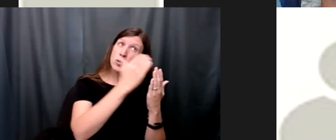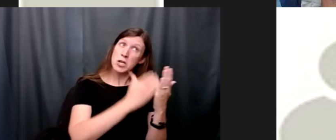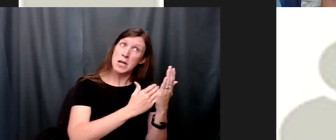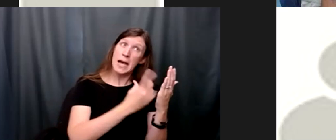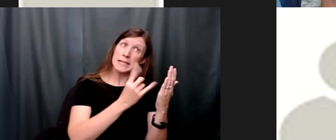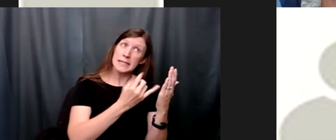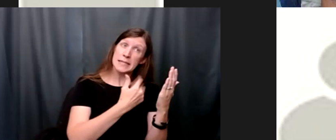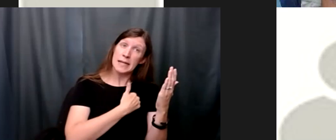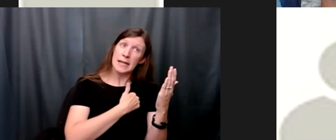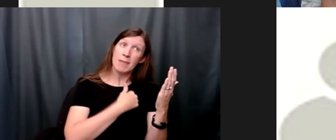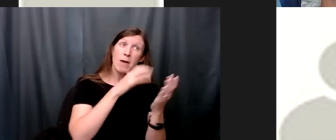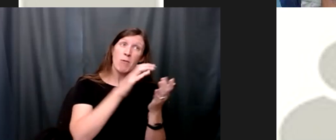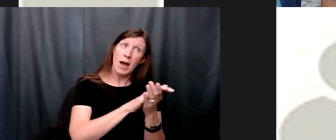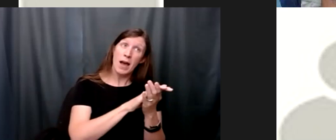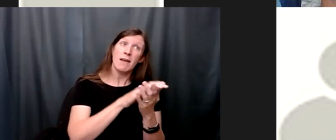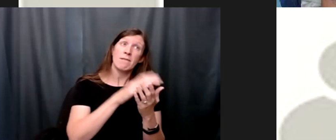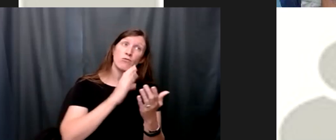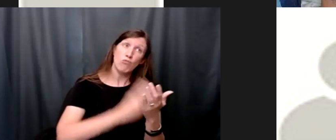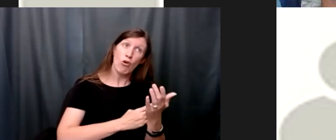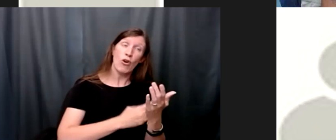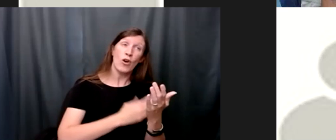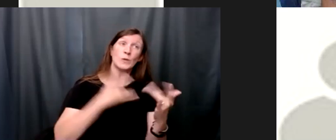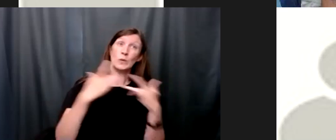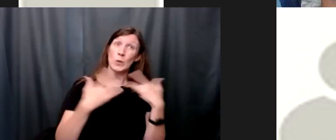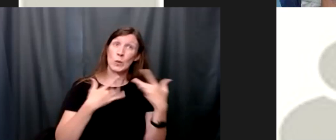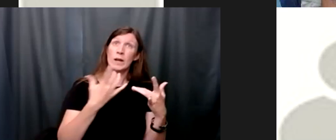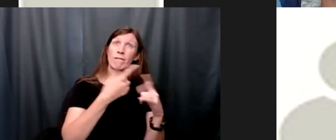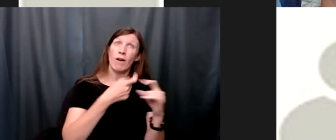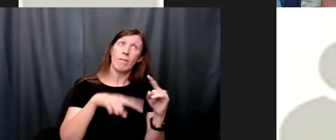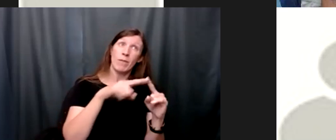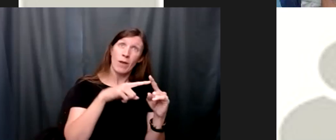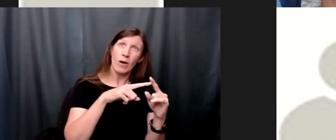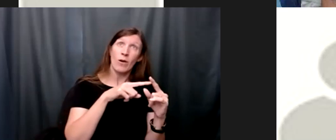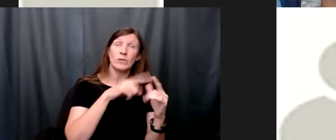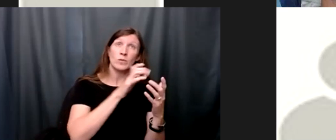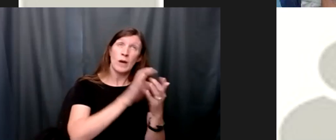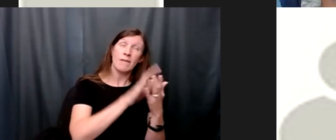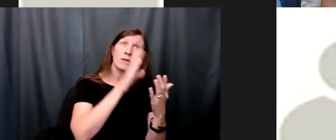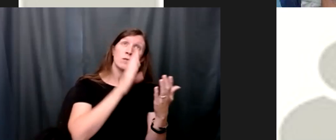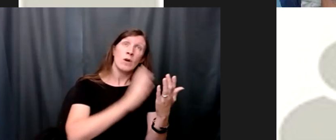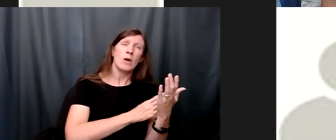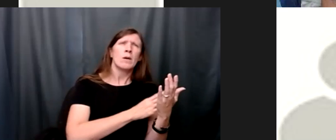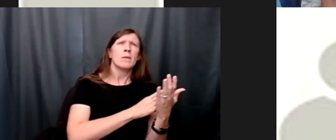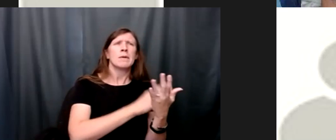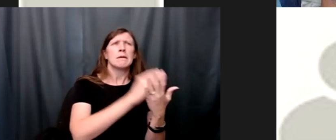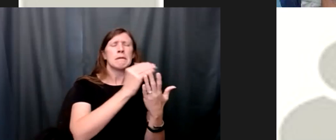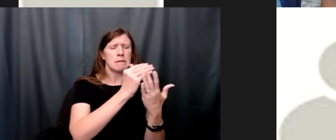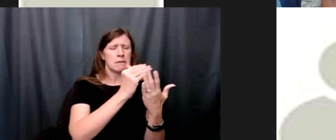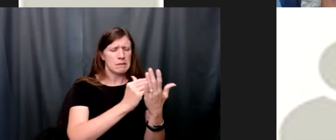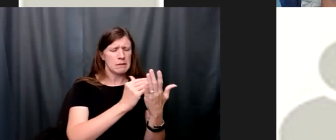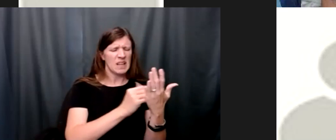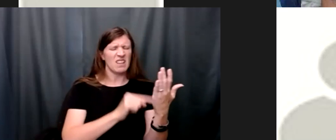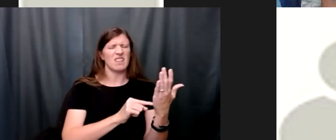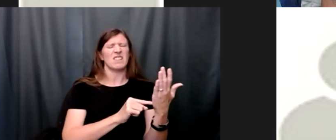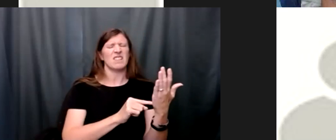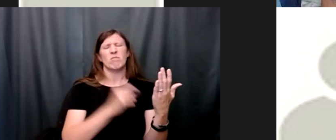list like my wife and my daughters and all the joy that came uh as a result of that but there was many things